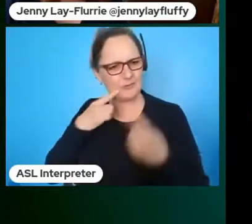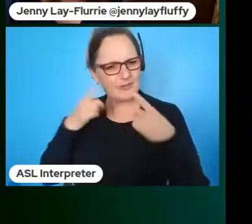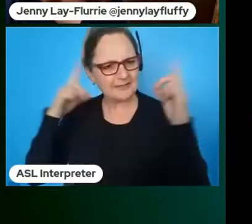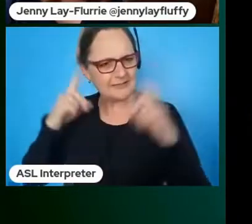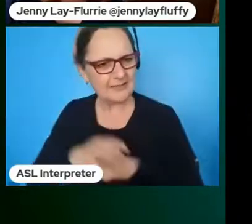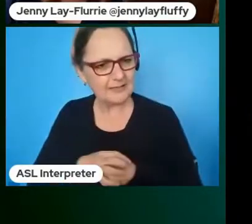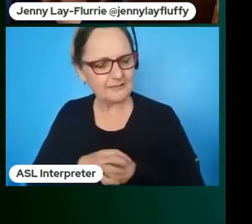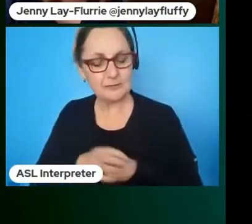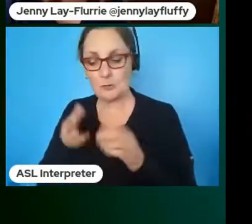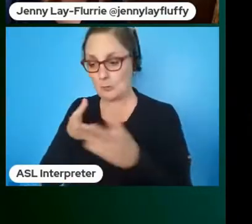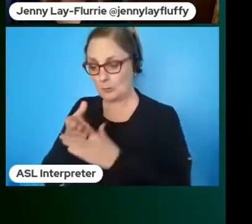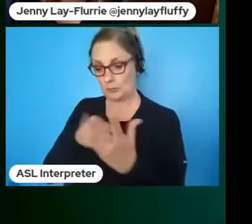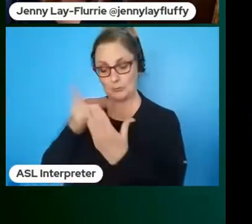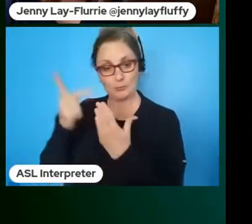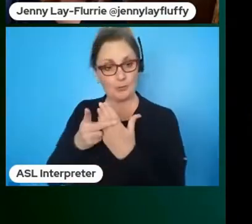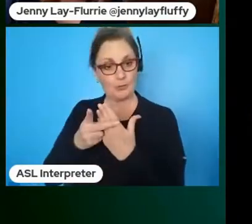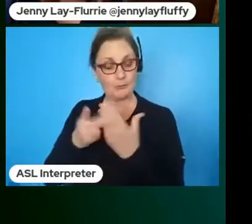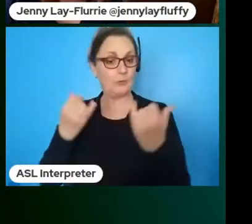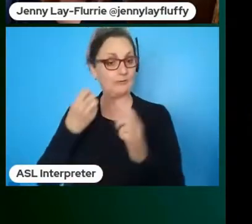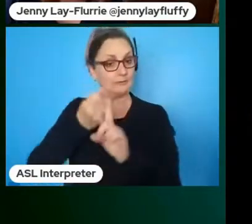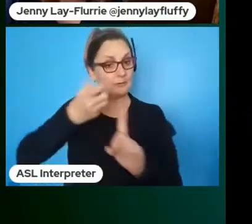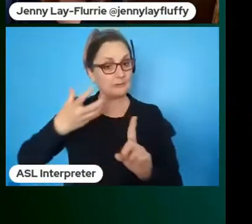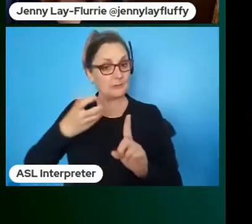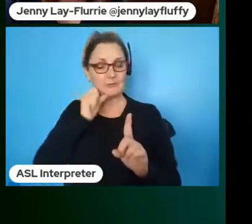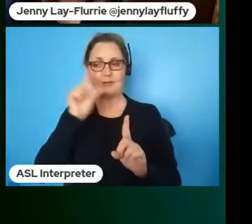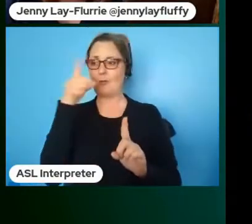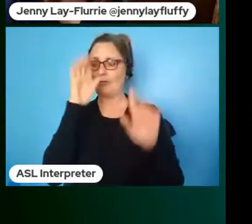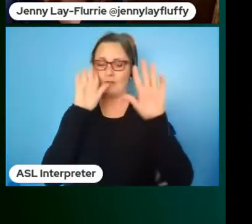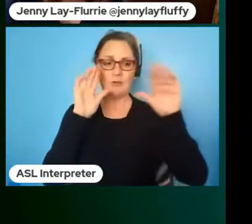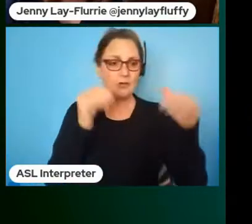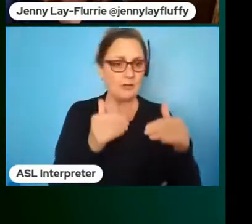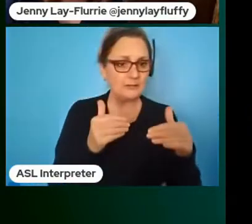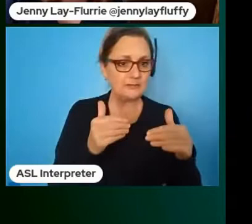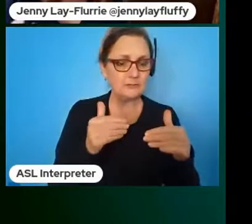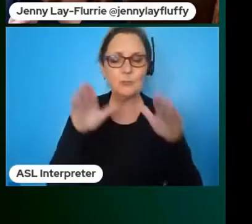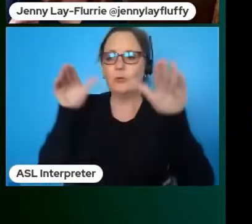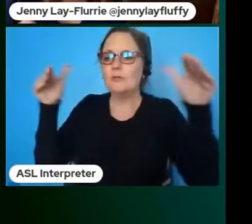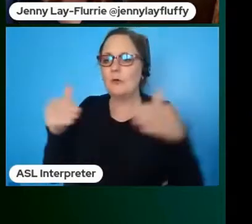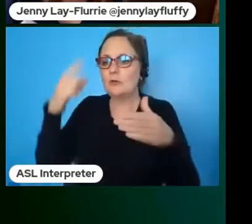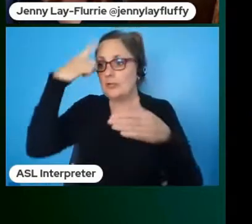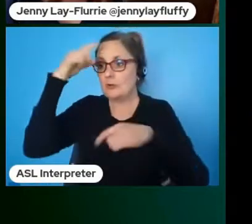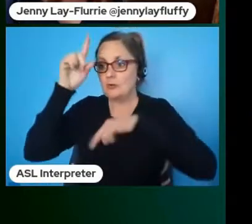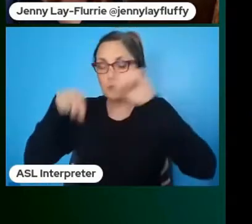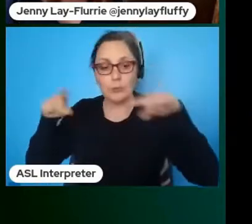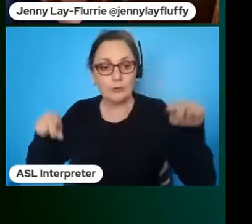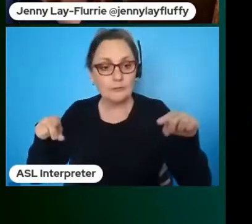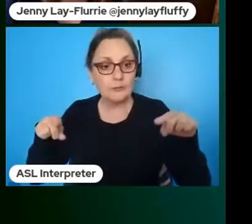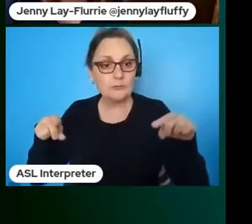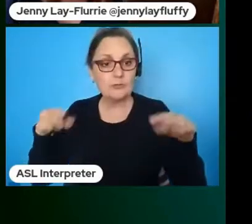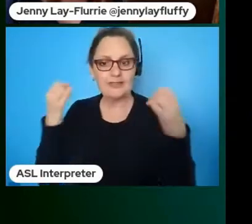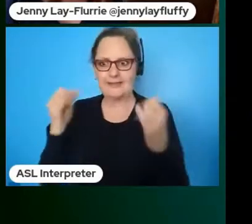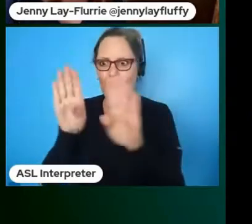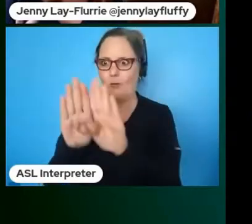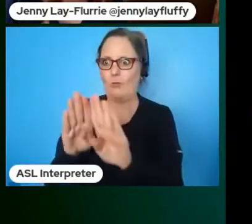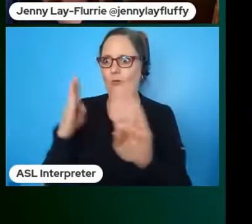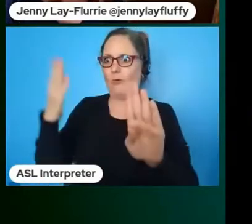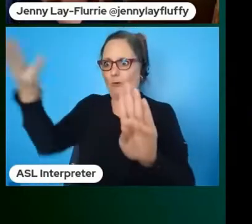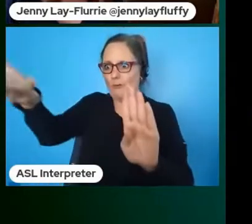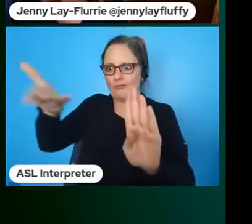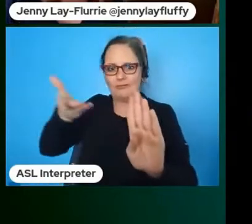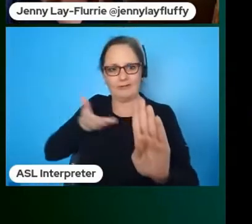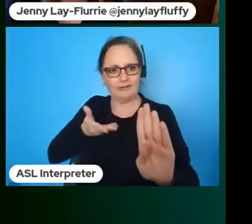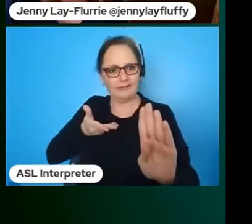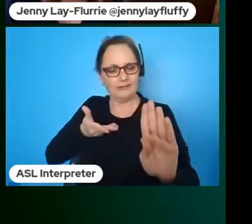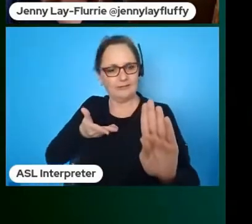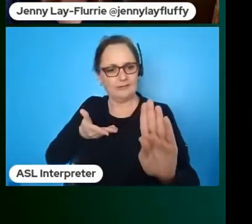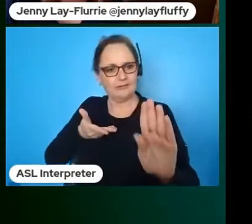we've just expanded to include more than autism but really focus on neurodiversity that you can open doors to talent the other was